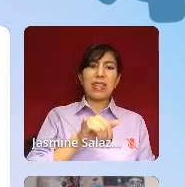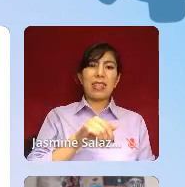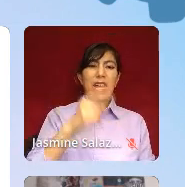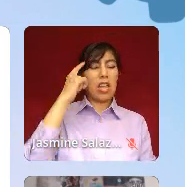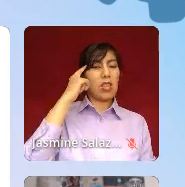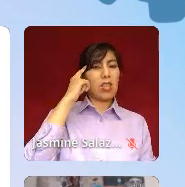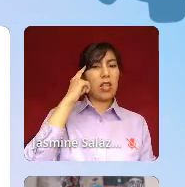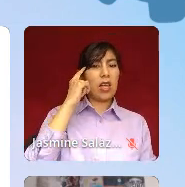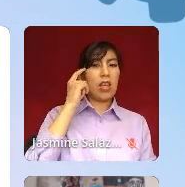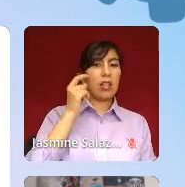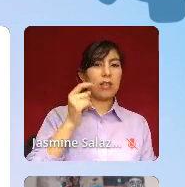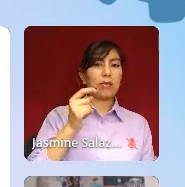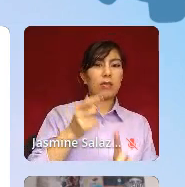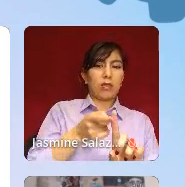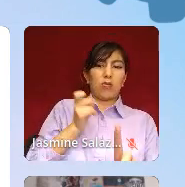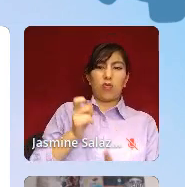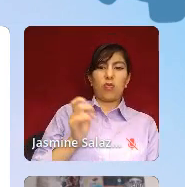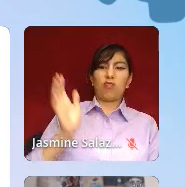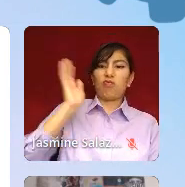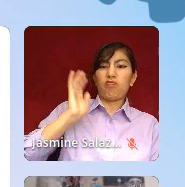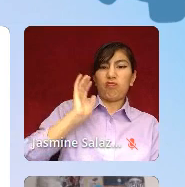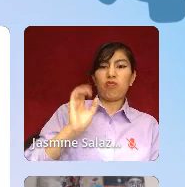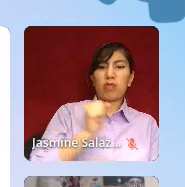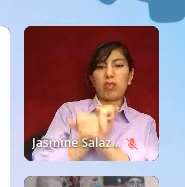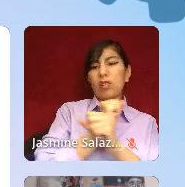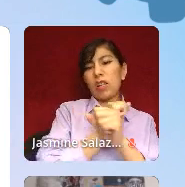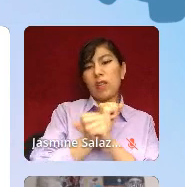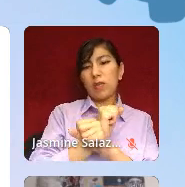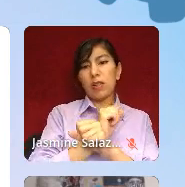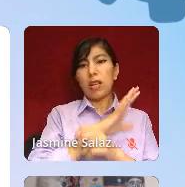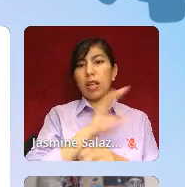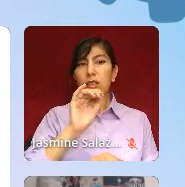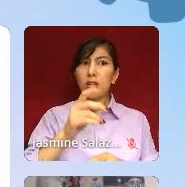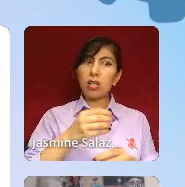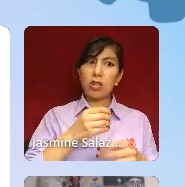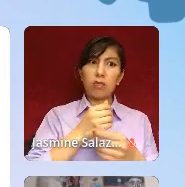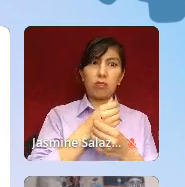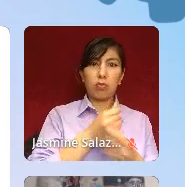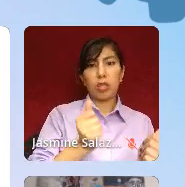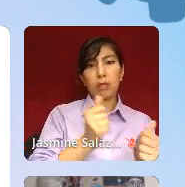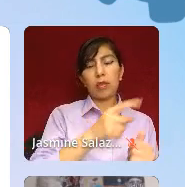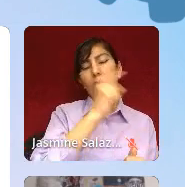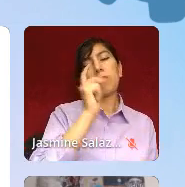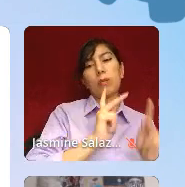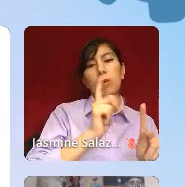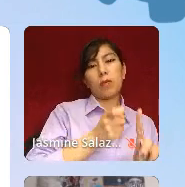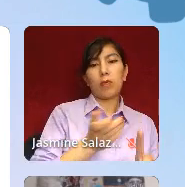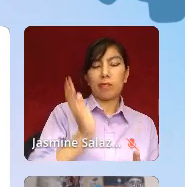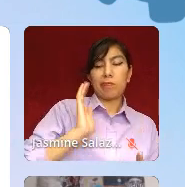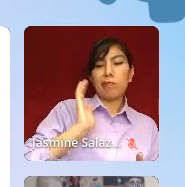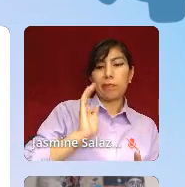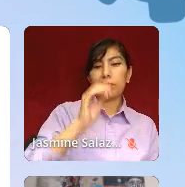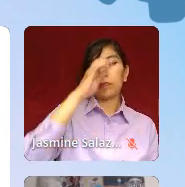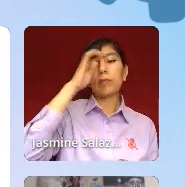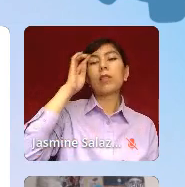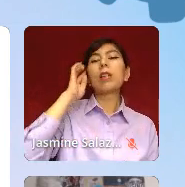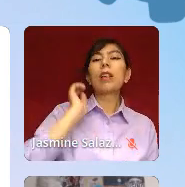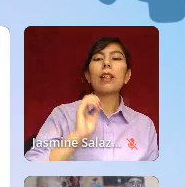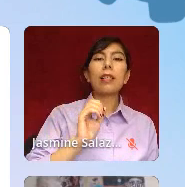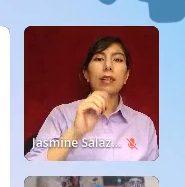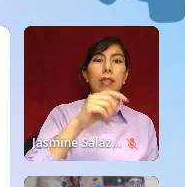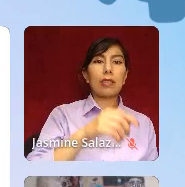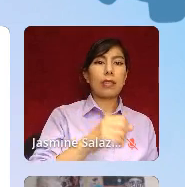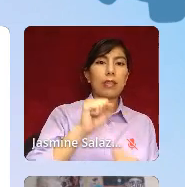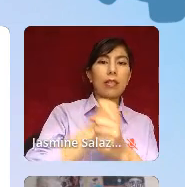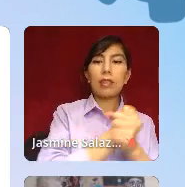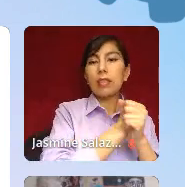still persists today in the medical treatment of Black people. We see this show up in maternal health too. Enslaved Black people were described as